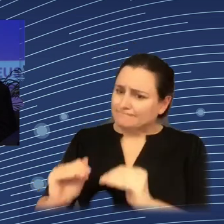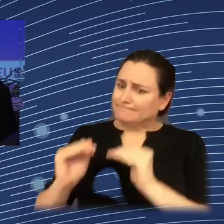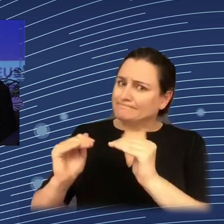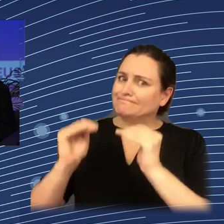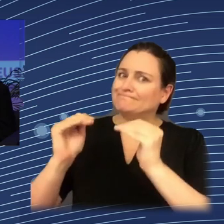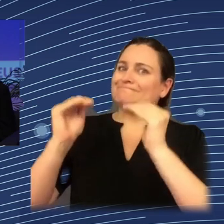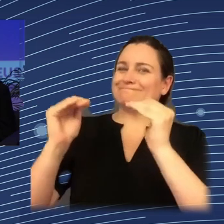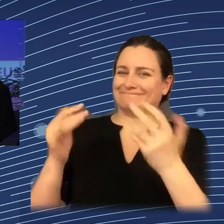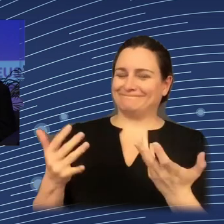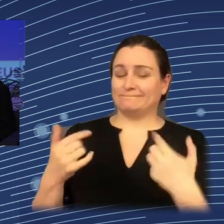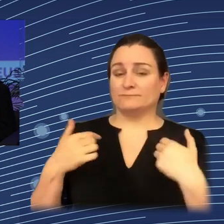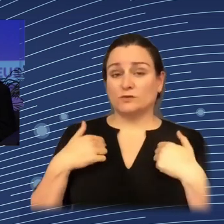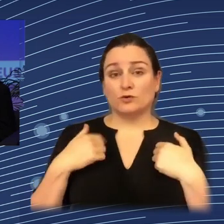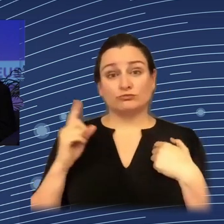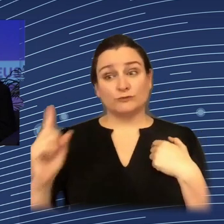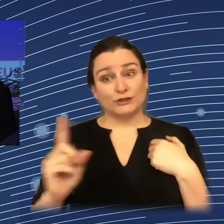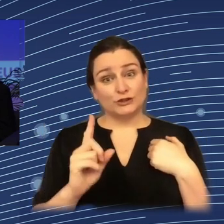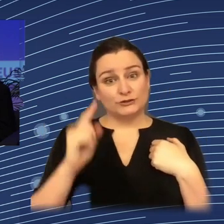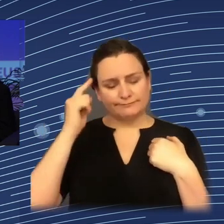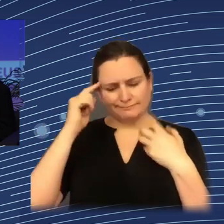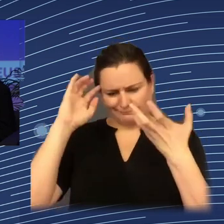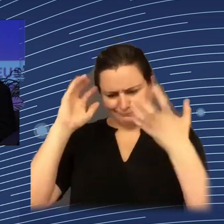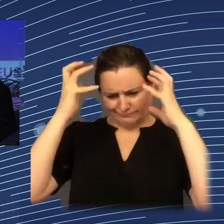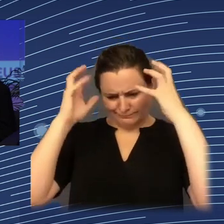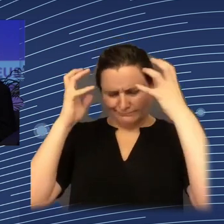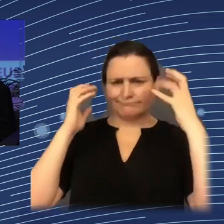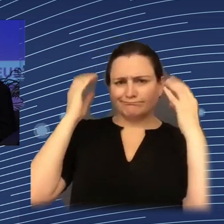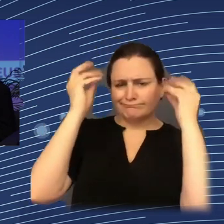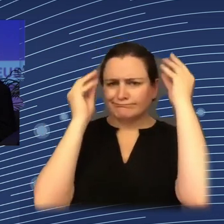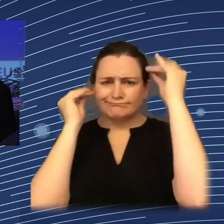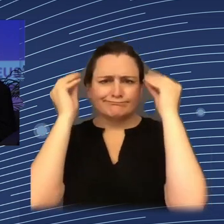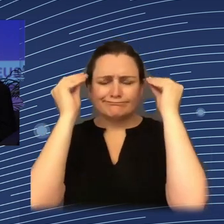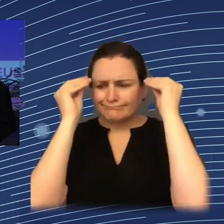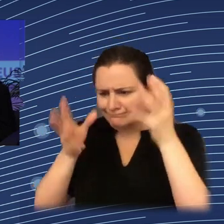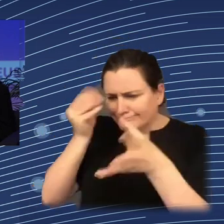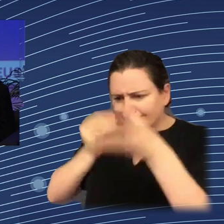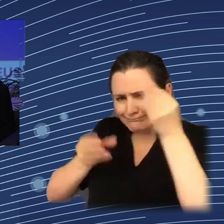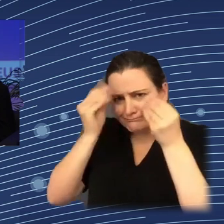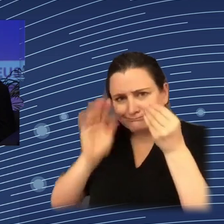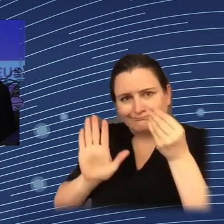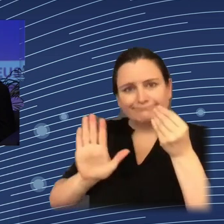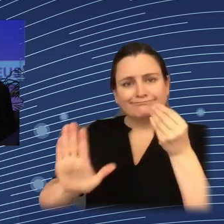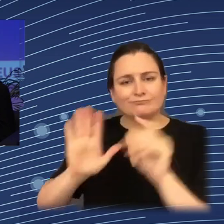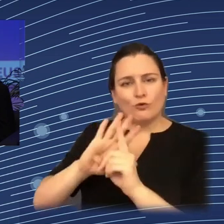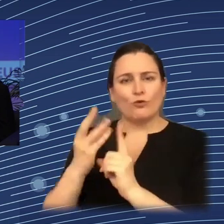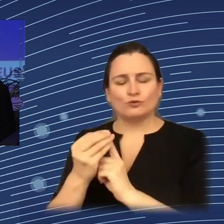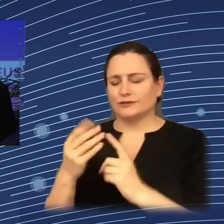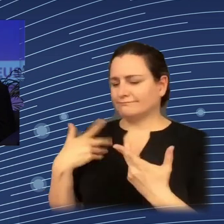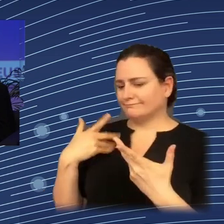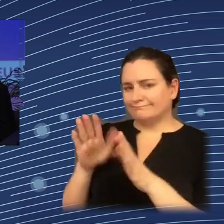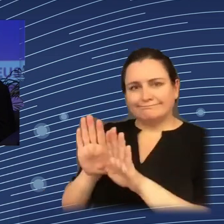time to master the new culture, the new language, the new habits, and get around the new rules,